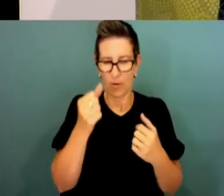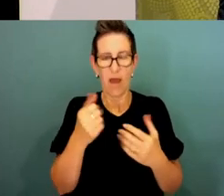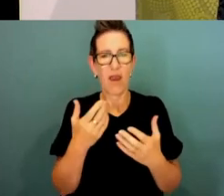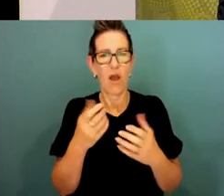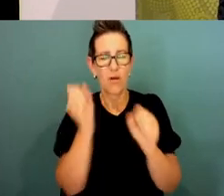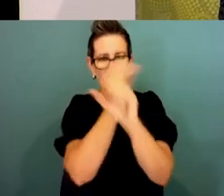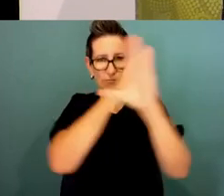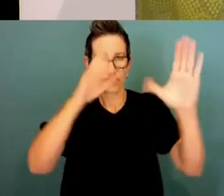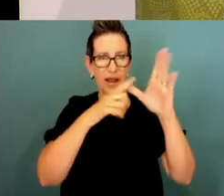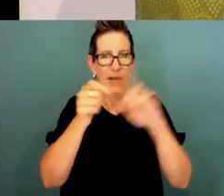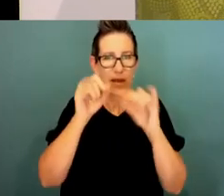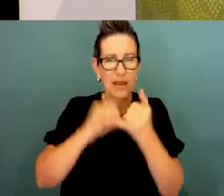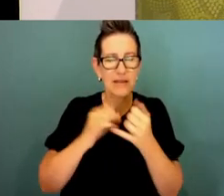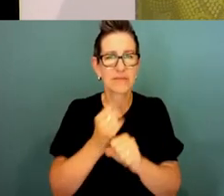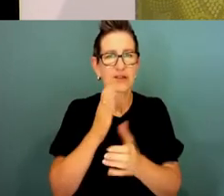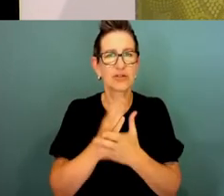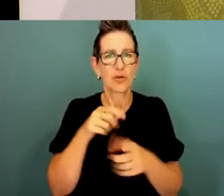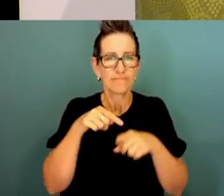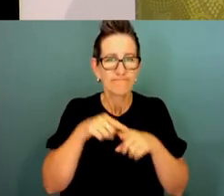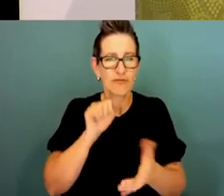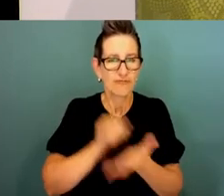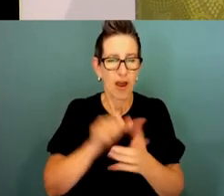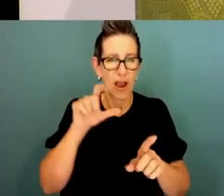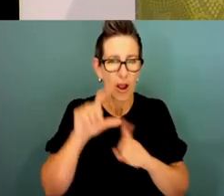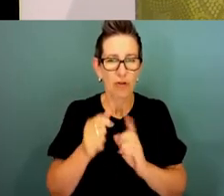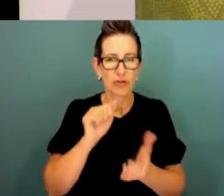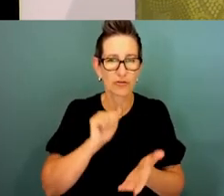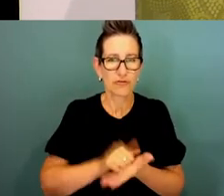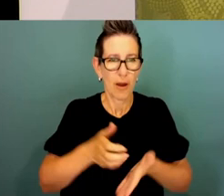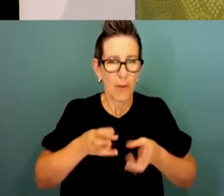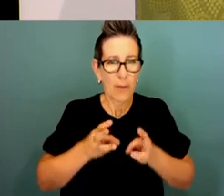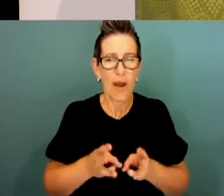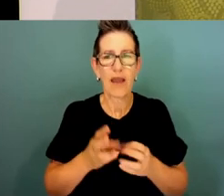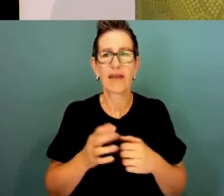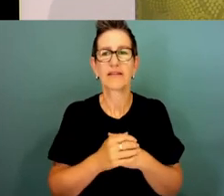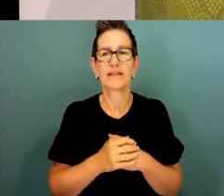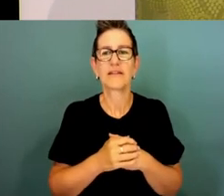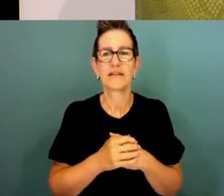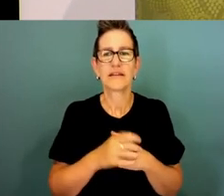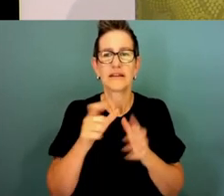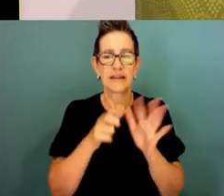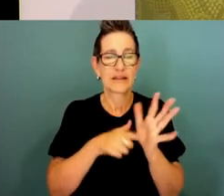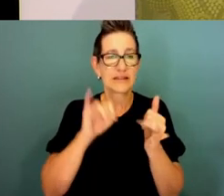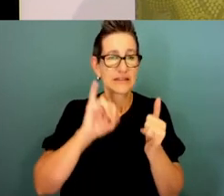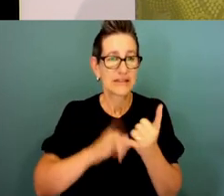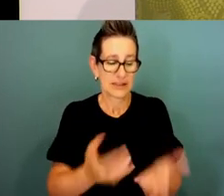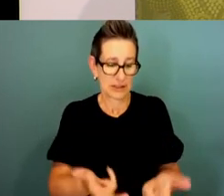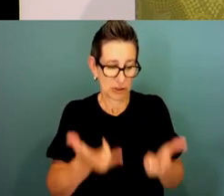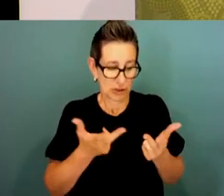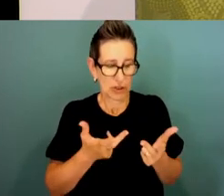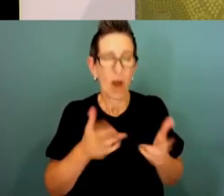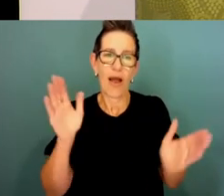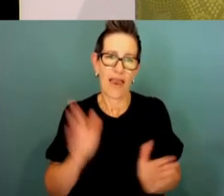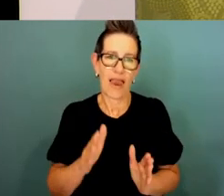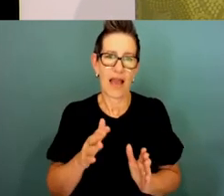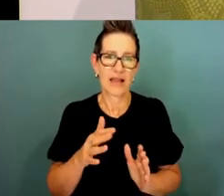the core. I'm pleased to see the APS employee census respondents continue to report lower levels of bullying and harassment. There has been